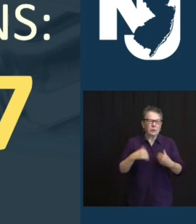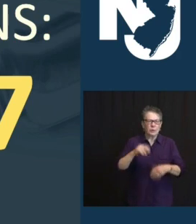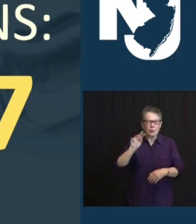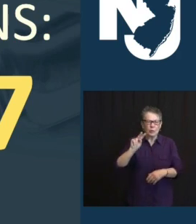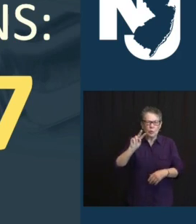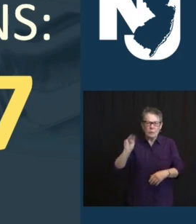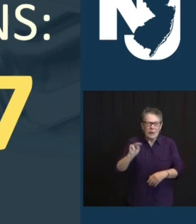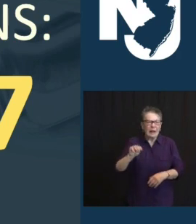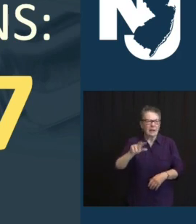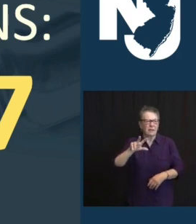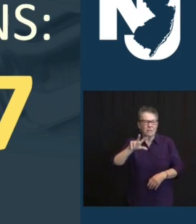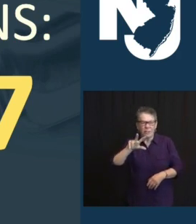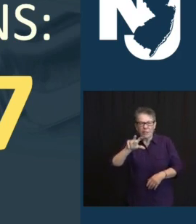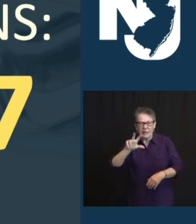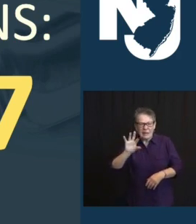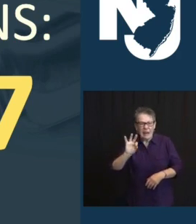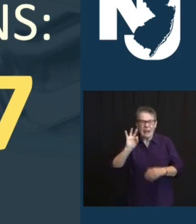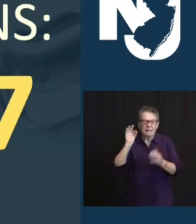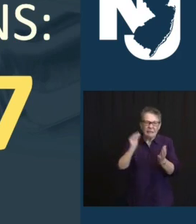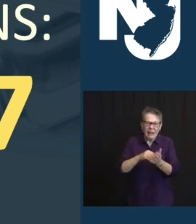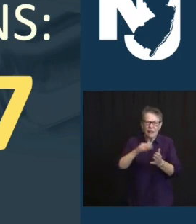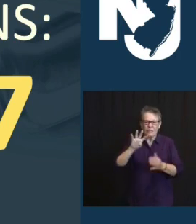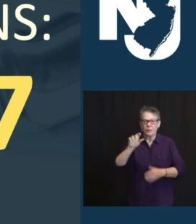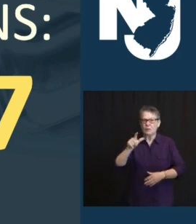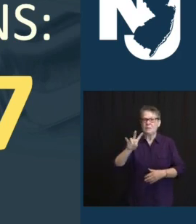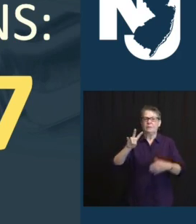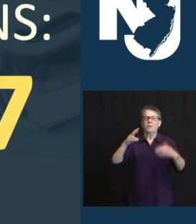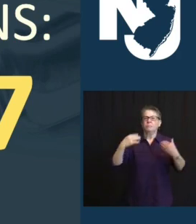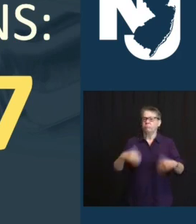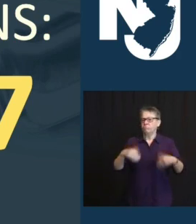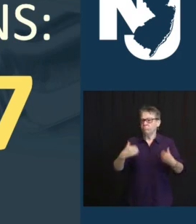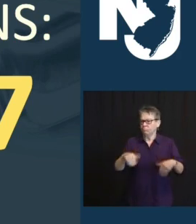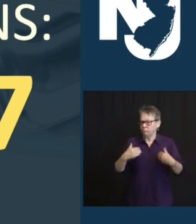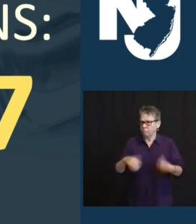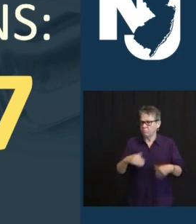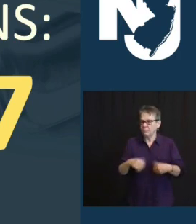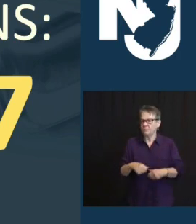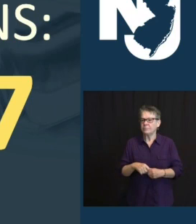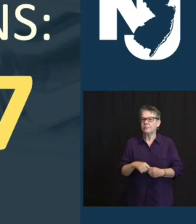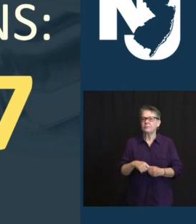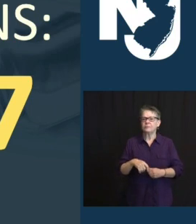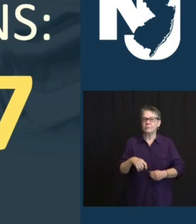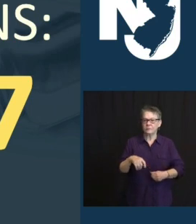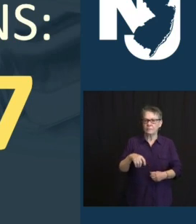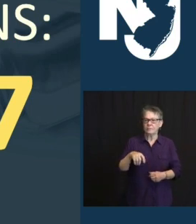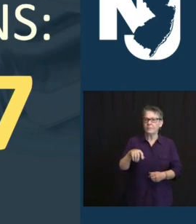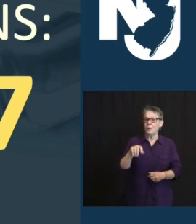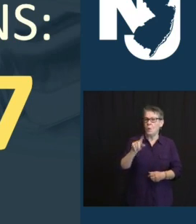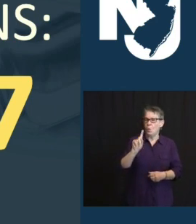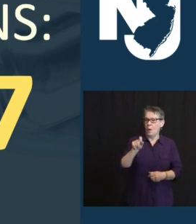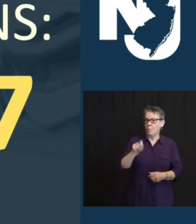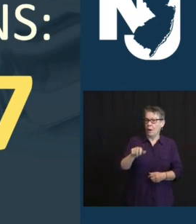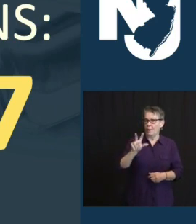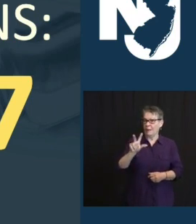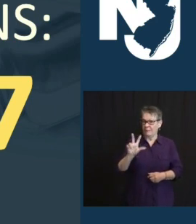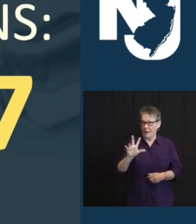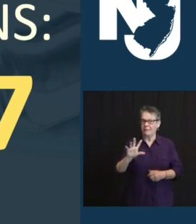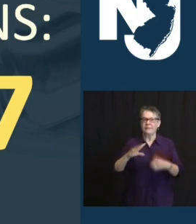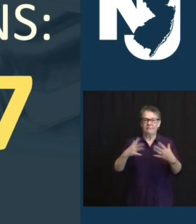THIS INCLUDES NEARLY 1.35 MILLION FIRST DOSES AND MORE THAN 690,000 SECOND